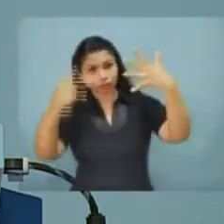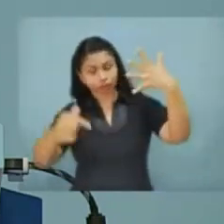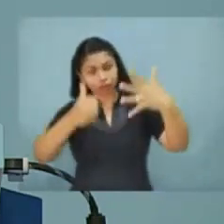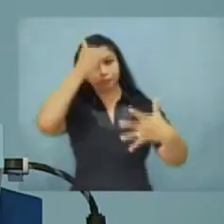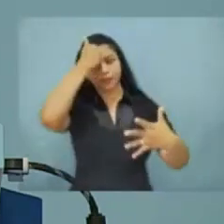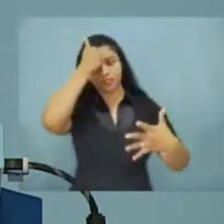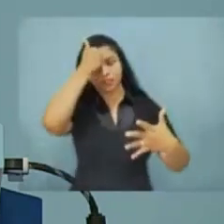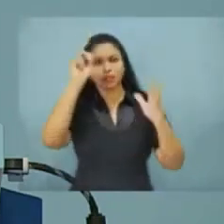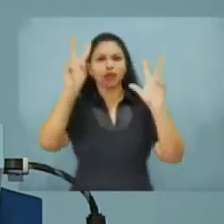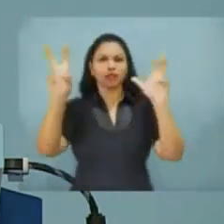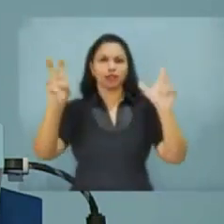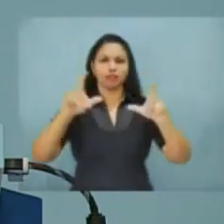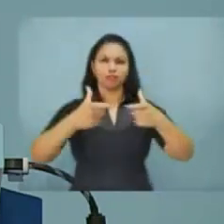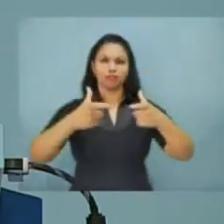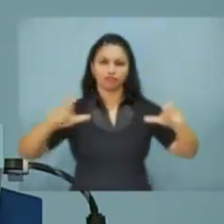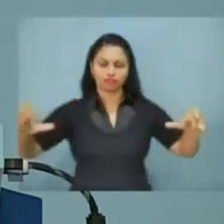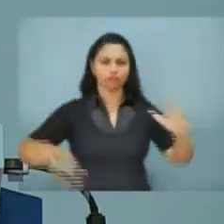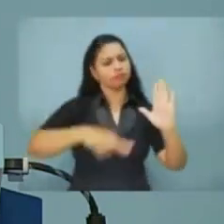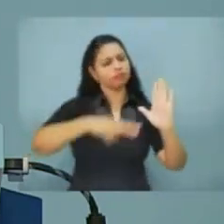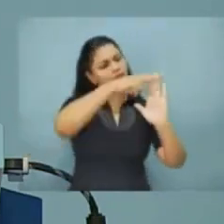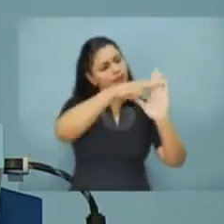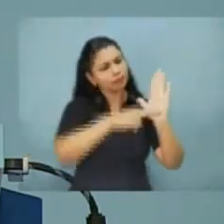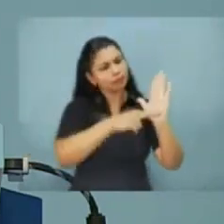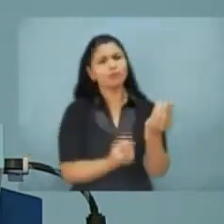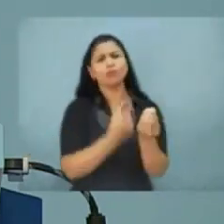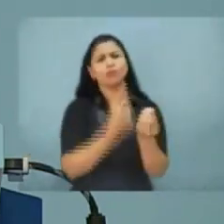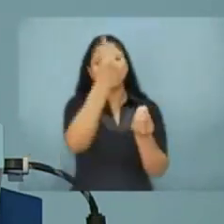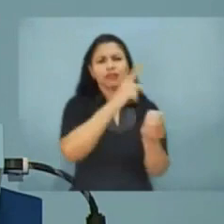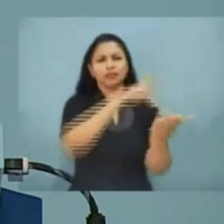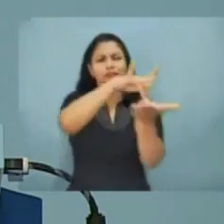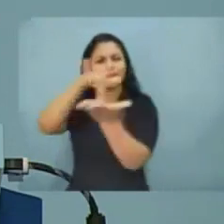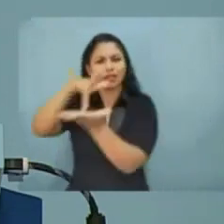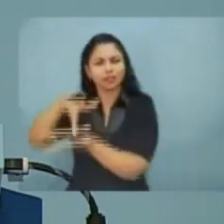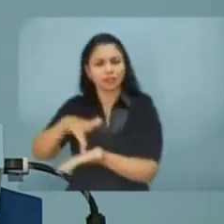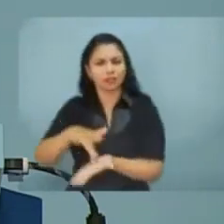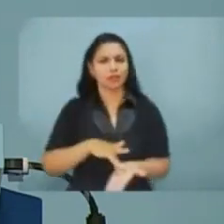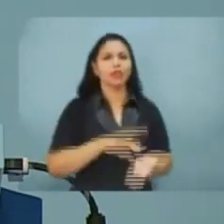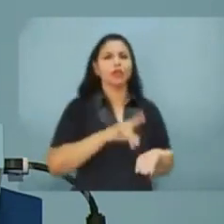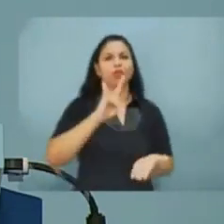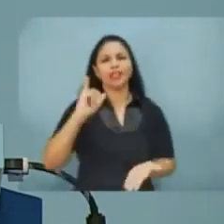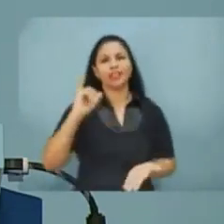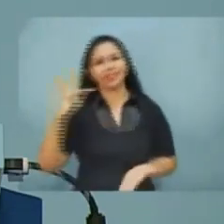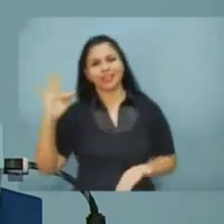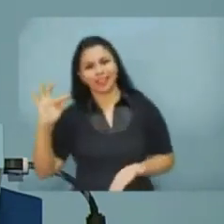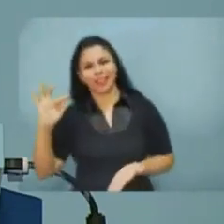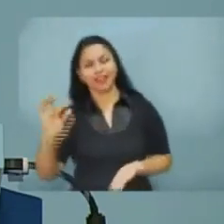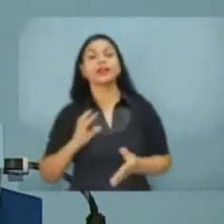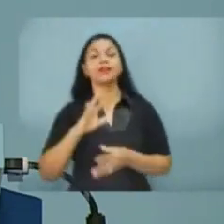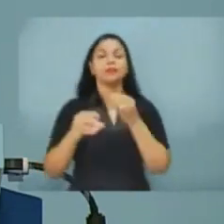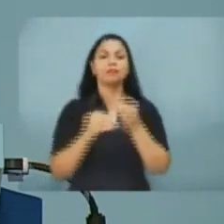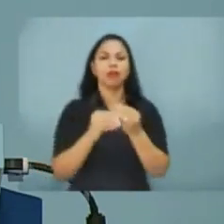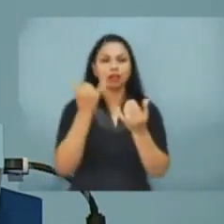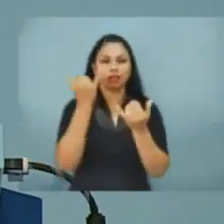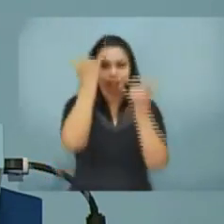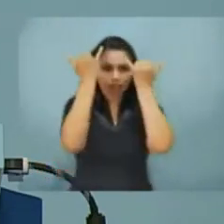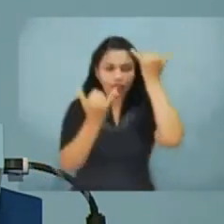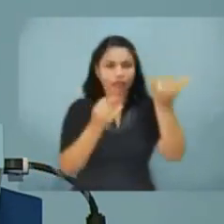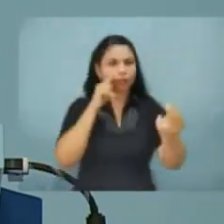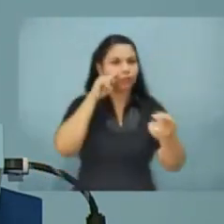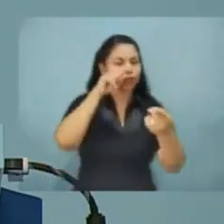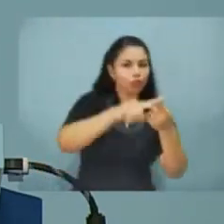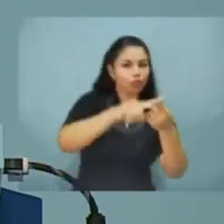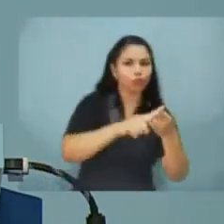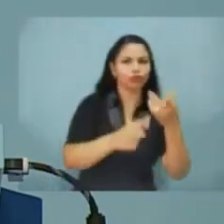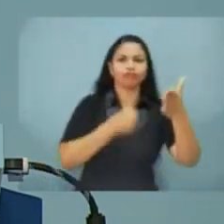spectrum issues, regulation policies, participation in ITU and CTEL, and initiatives of social